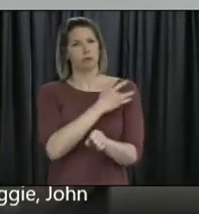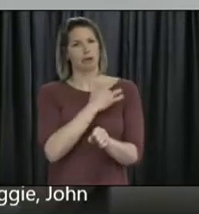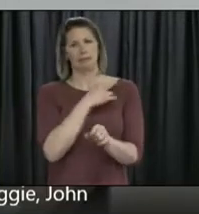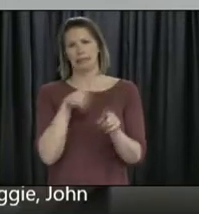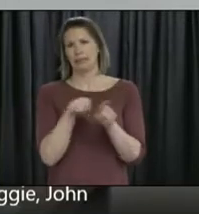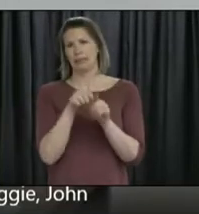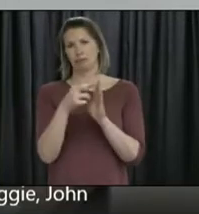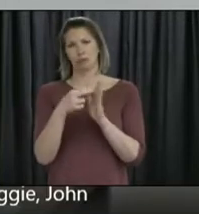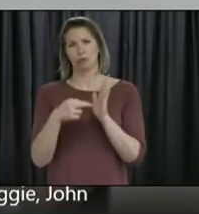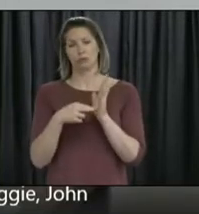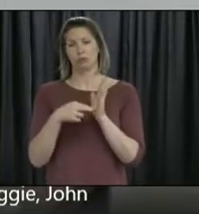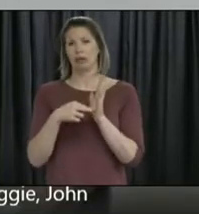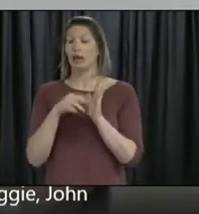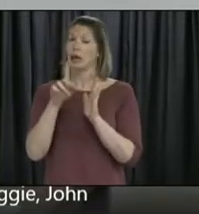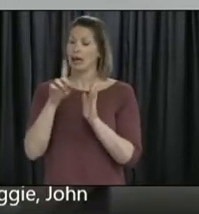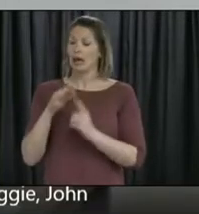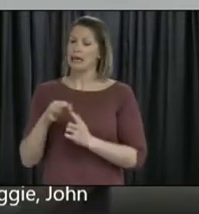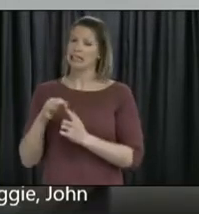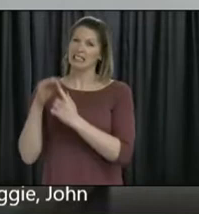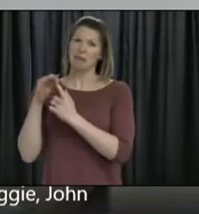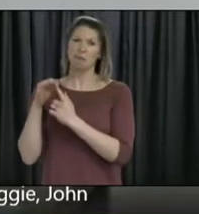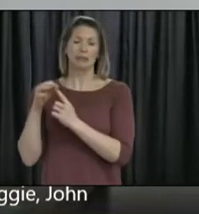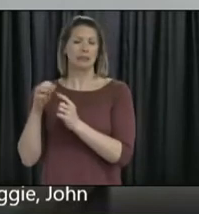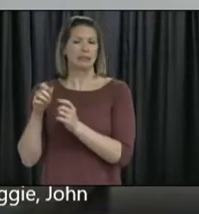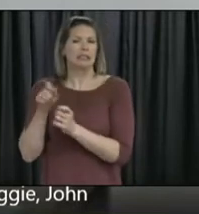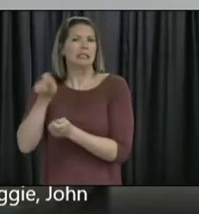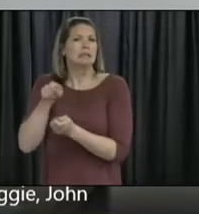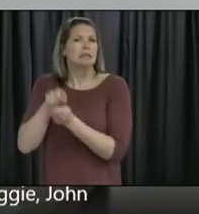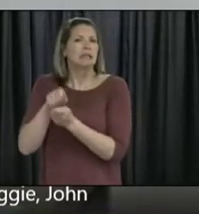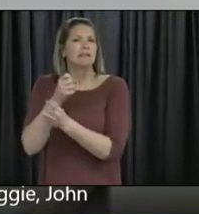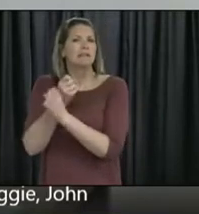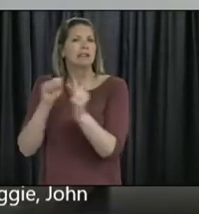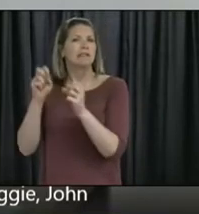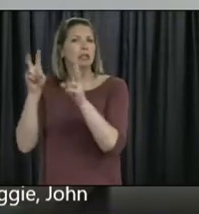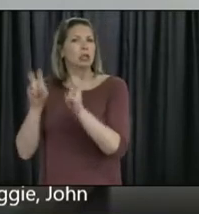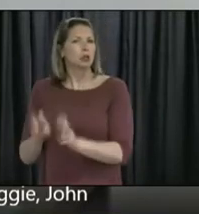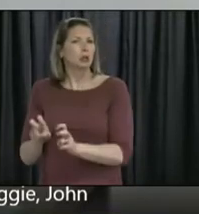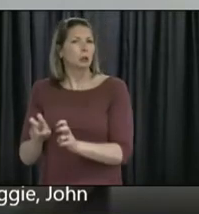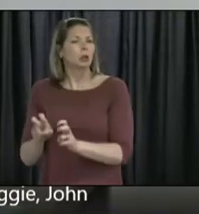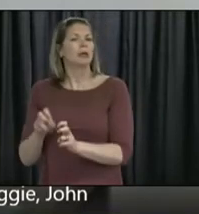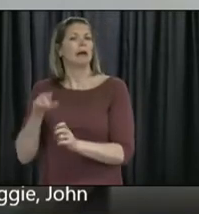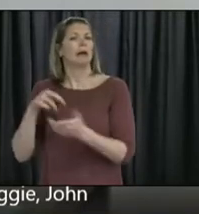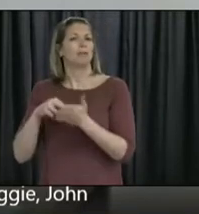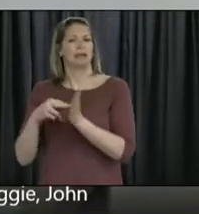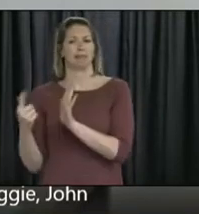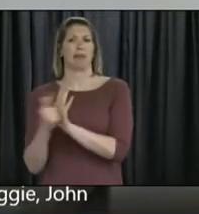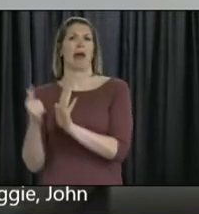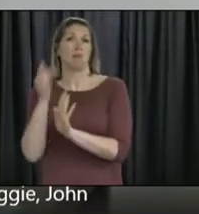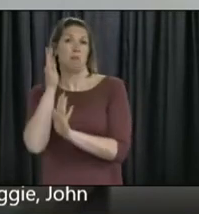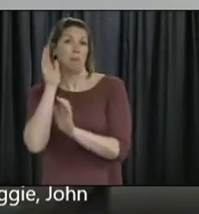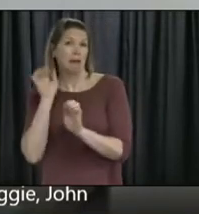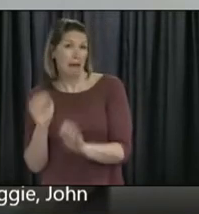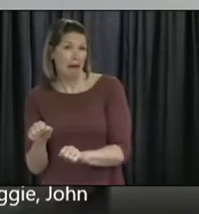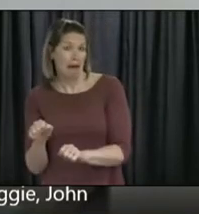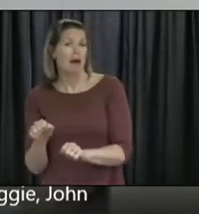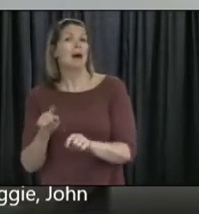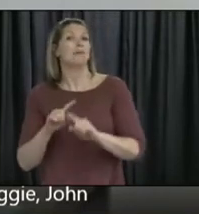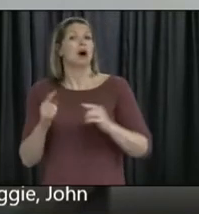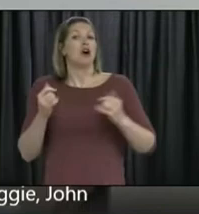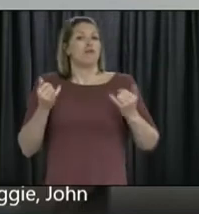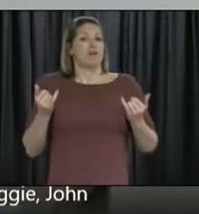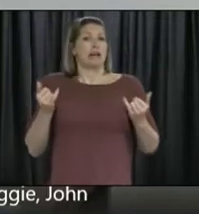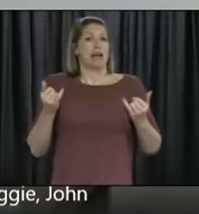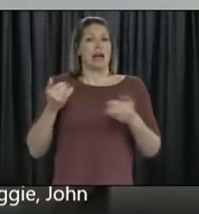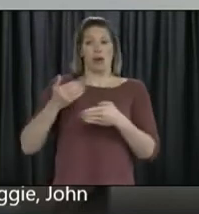facilities, unless there's some particular safety issue, my understanding is we'll be allowing these visits. With